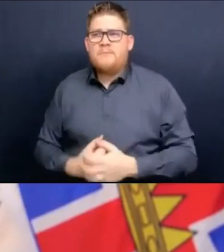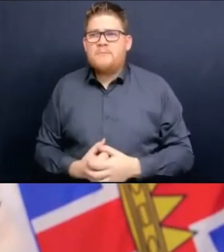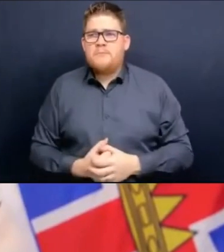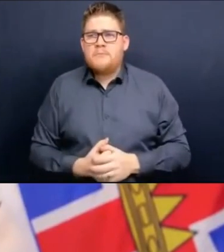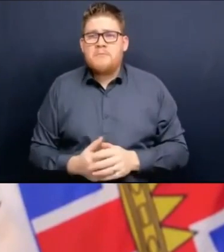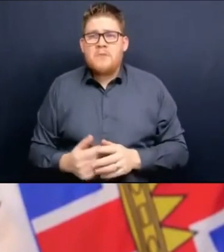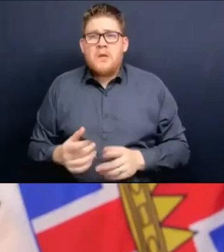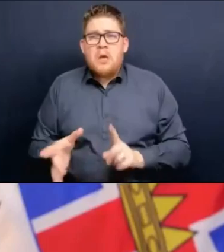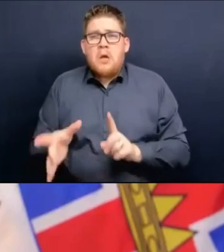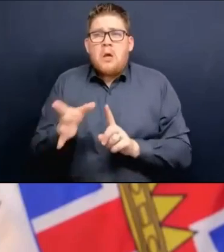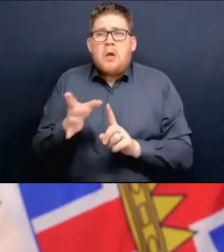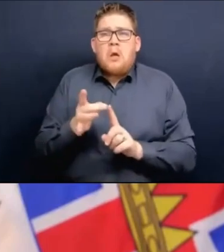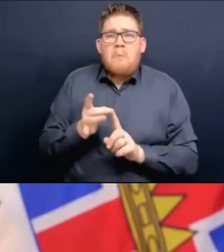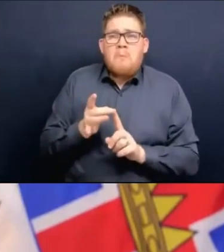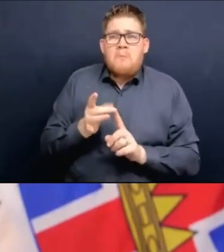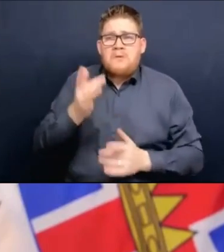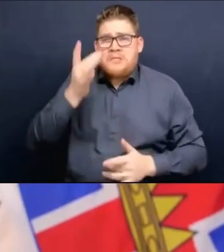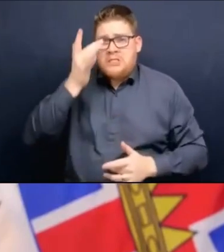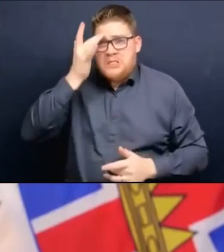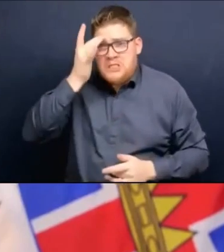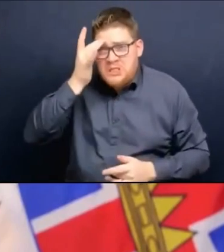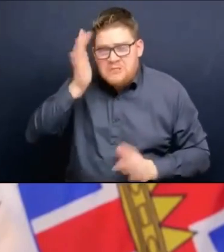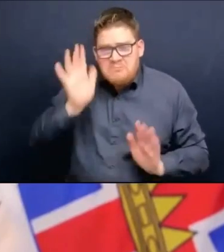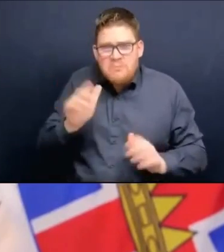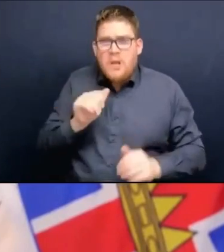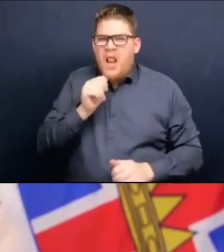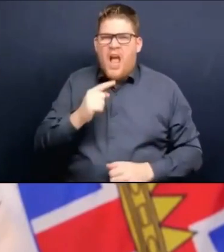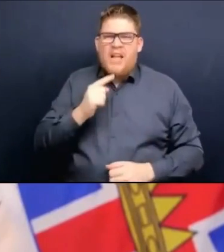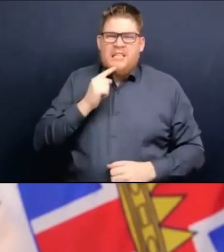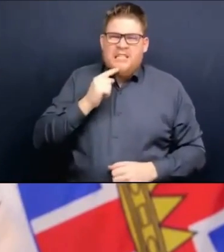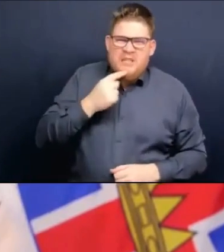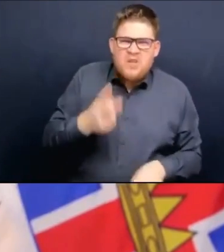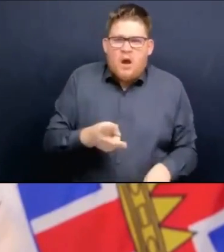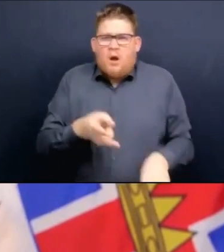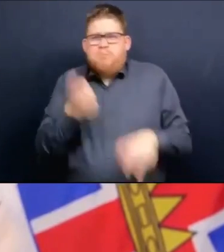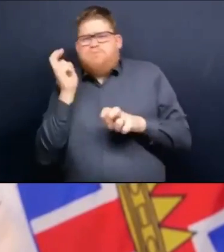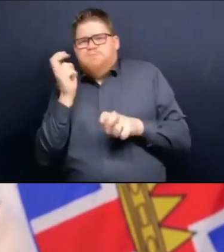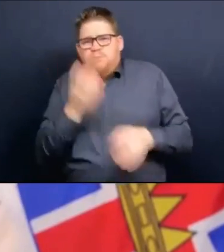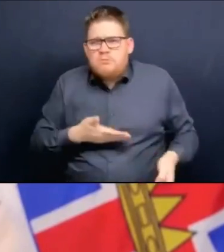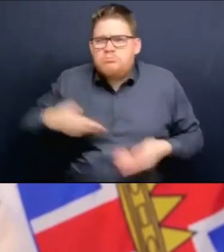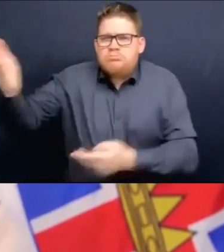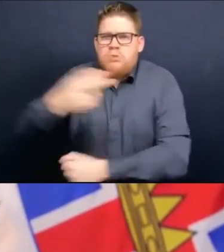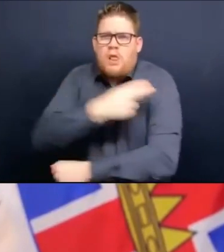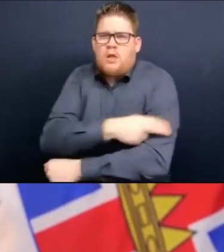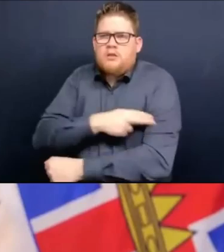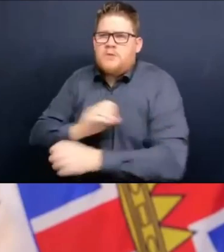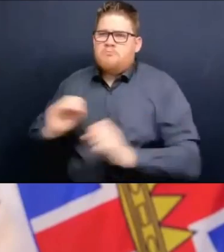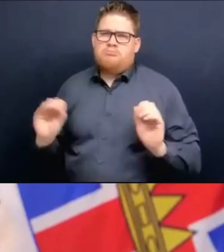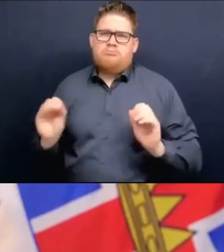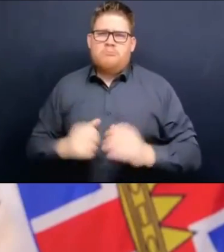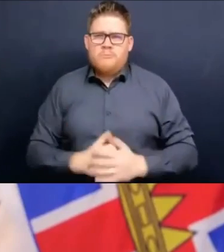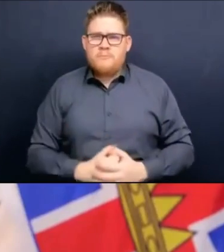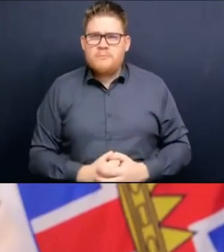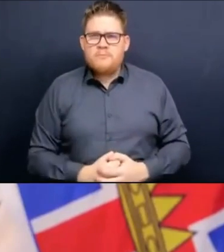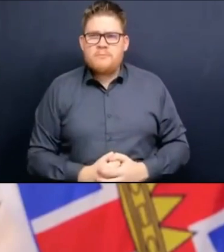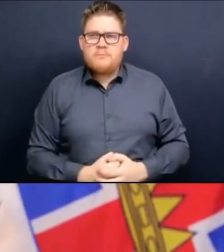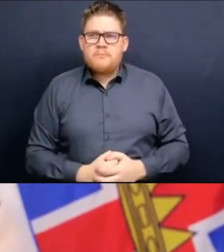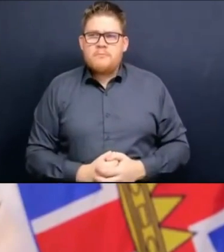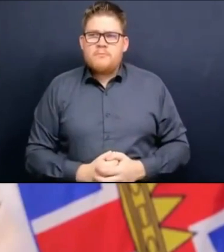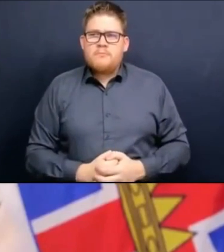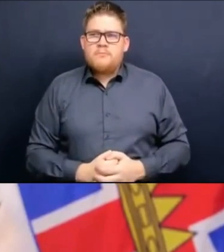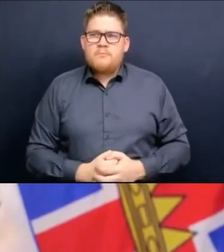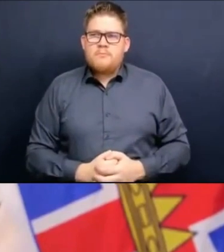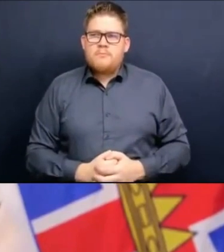up in hospital at the same degree. So there are reasons that we're keeping it in place. But really, being able to take away